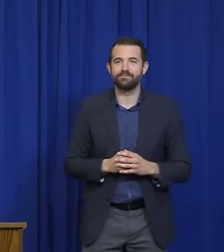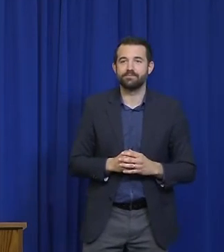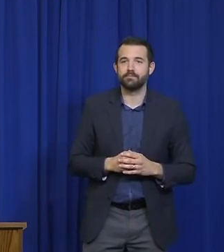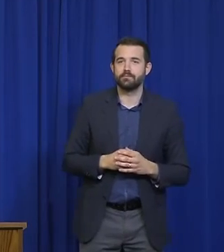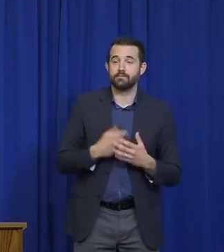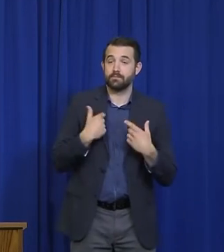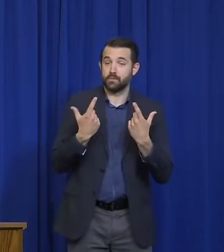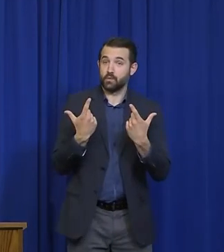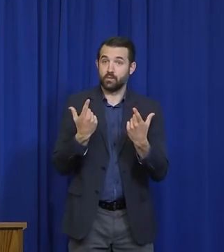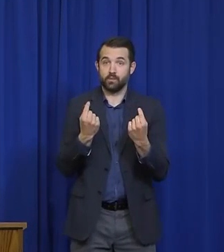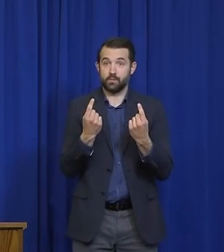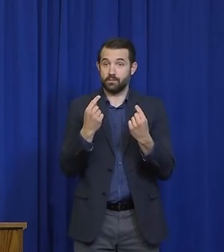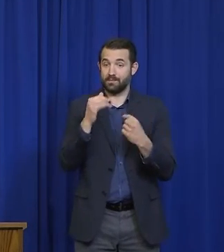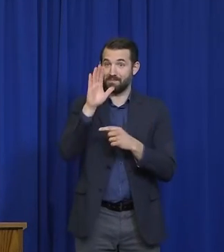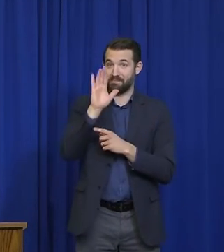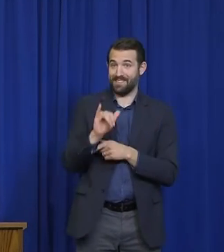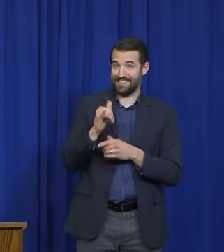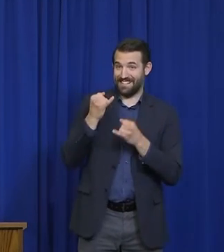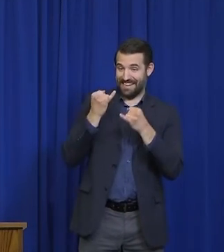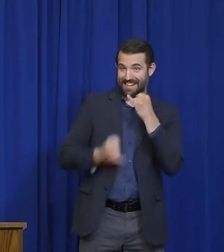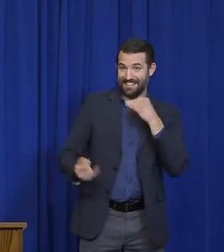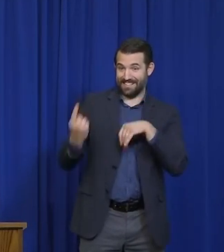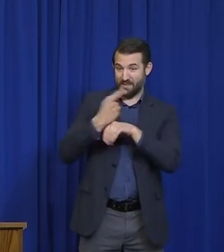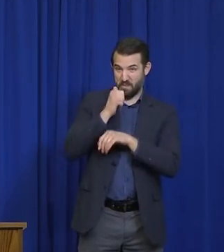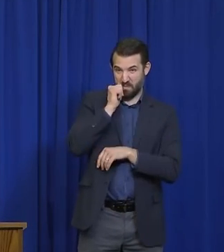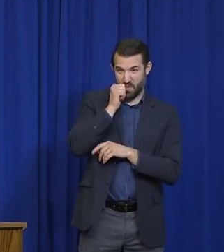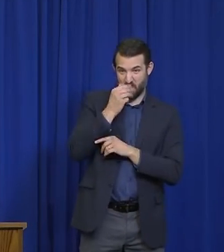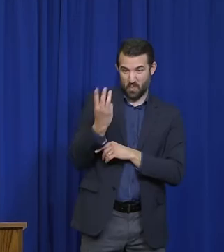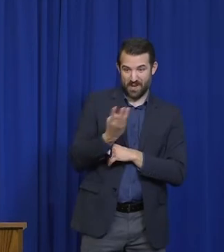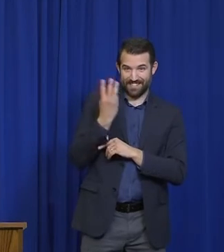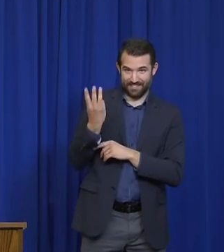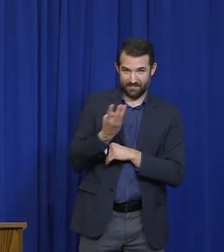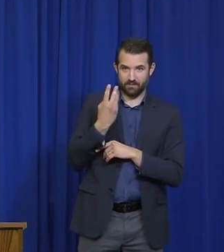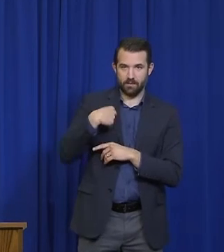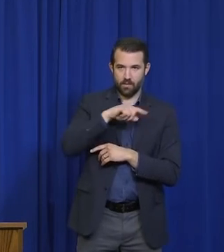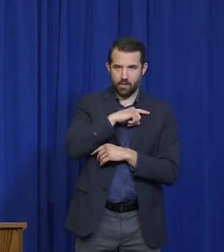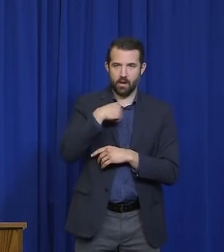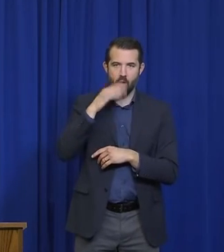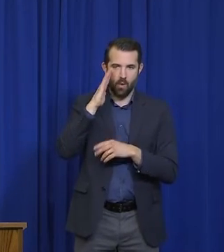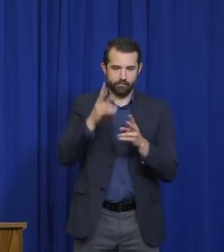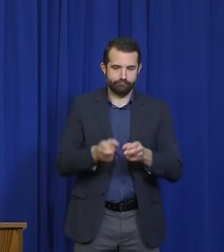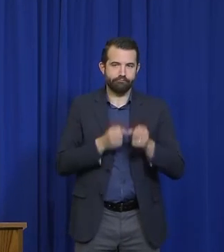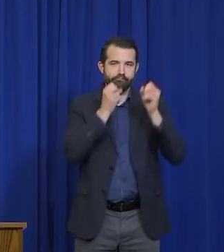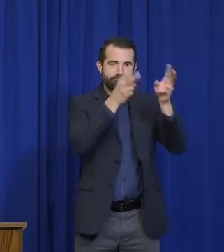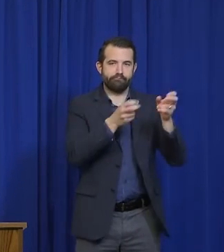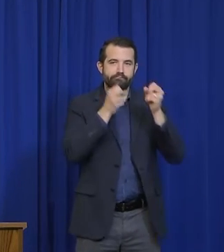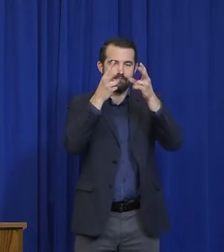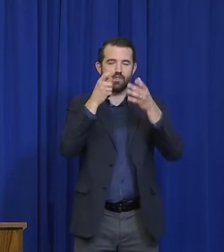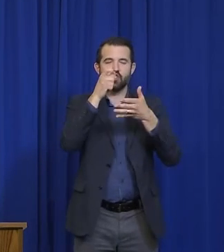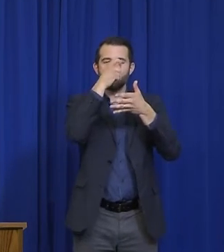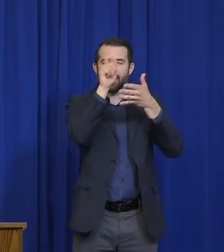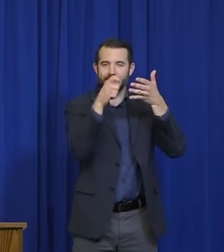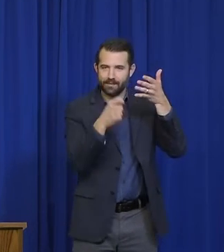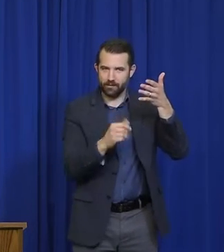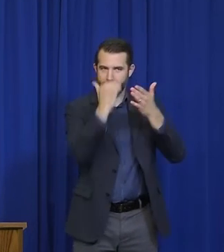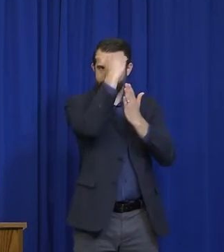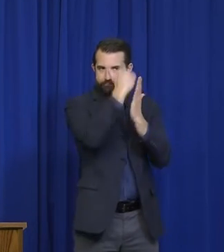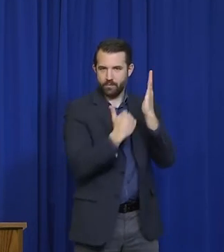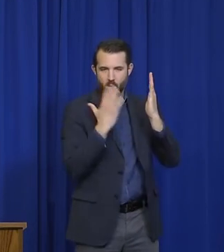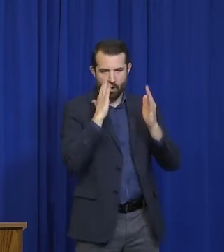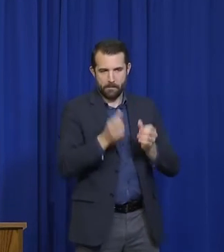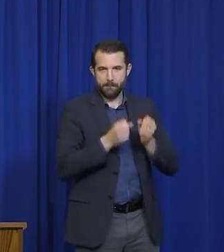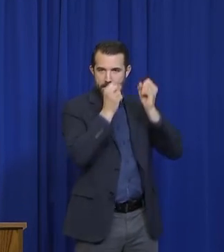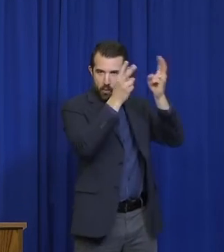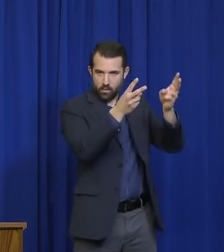by the end of the day tomorrow, there will be checklists posted for all of the businesses that would fall into stage one. So businesses